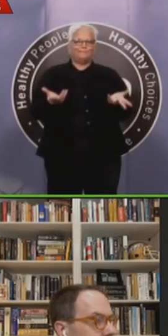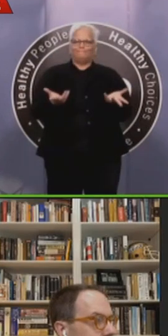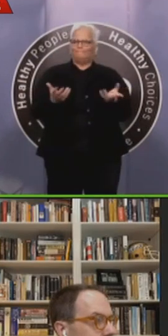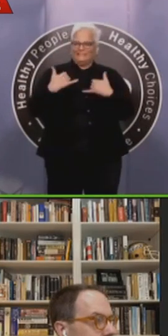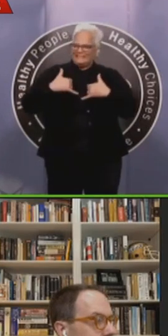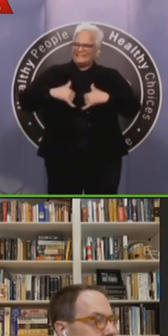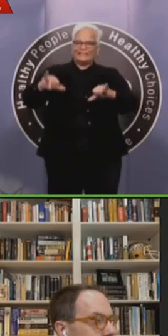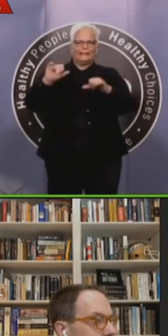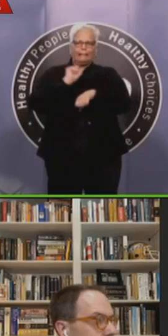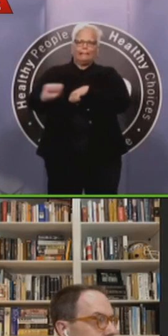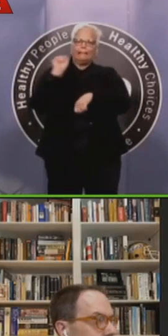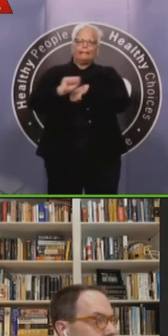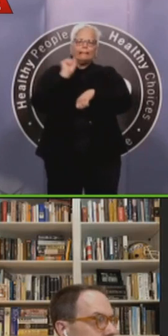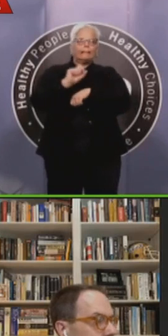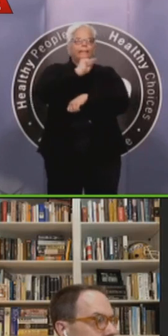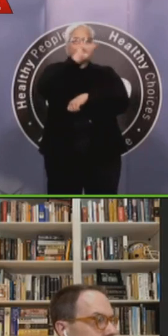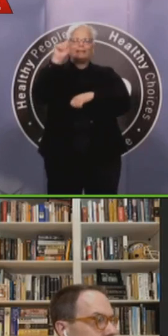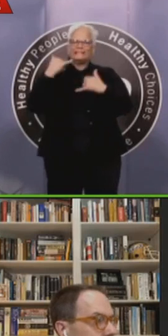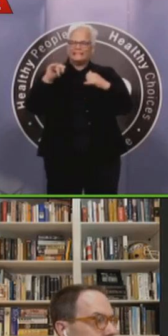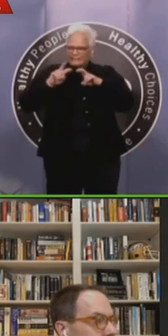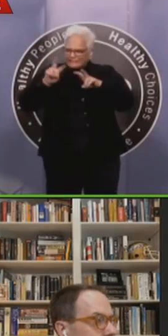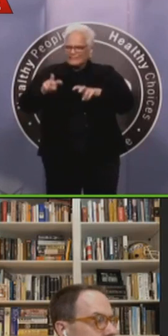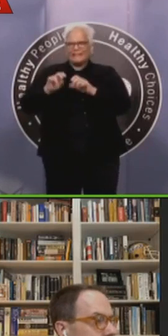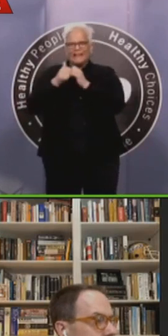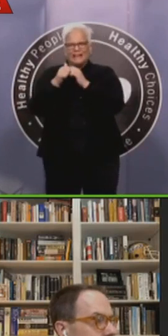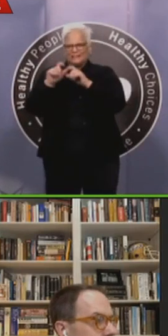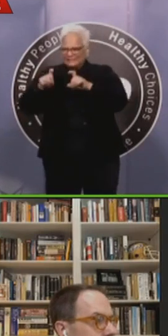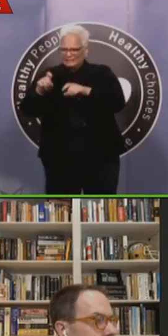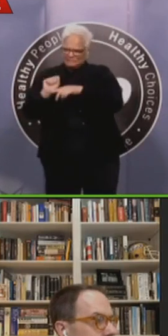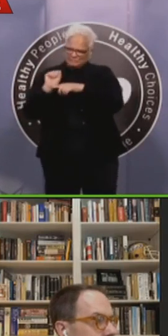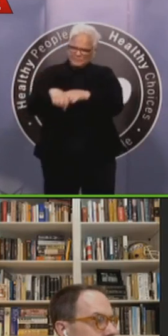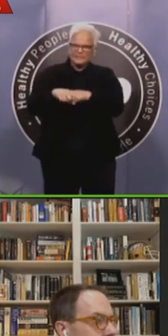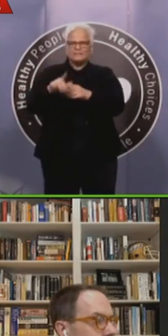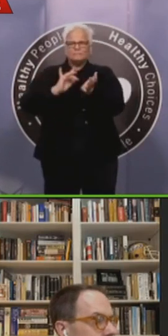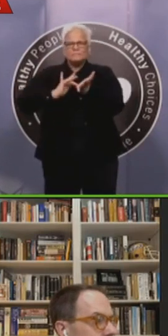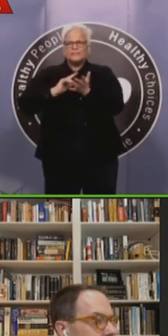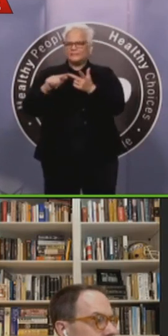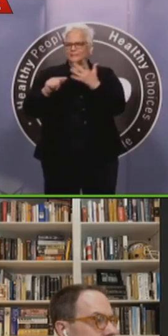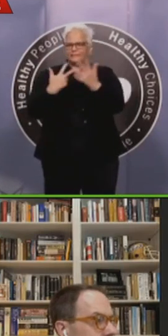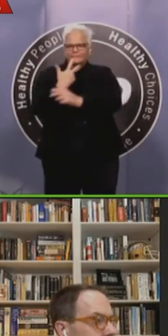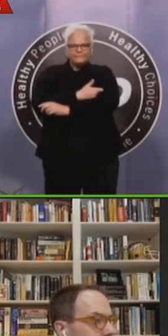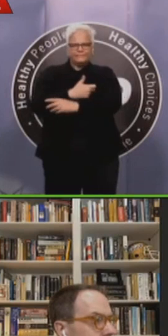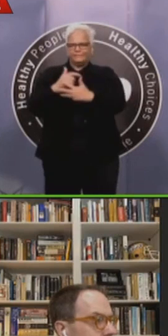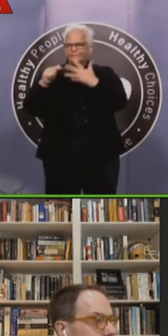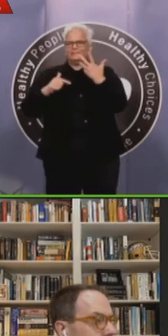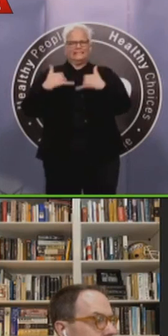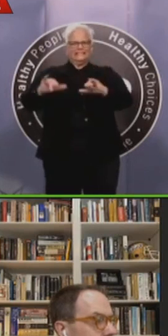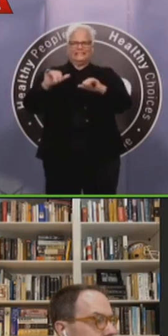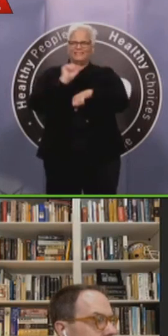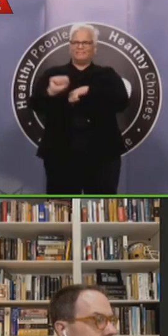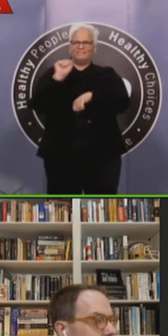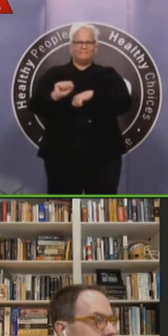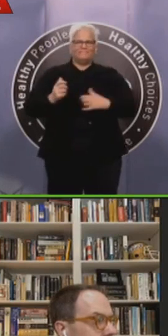Okay. Fox 23 to commissioner Keith. Um, does the county plan to open its popular Chandler park splash pad